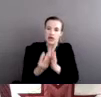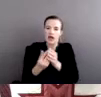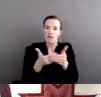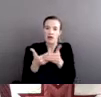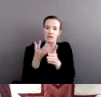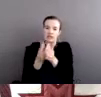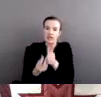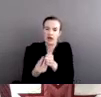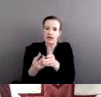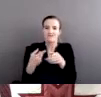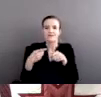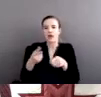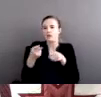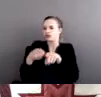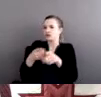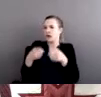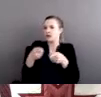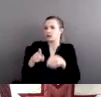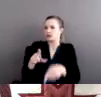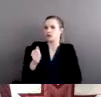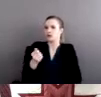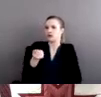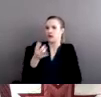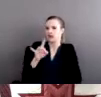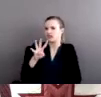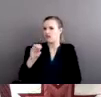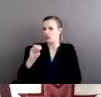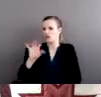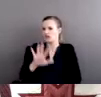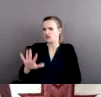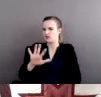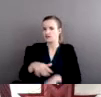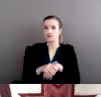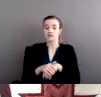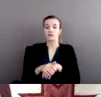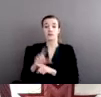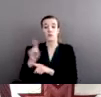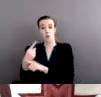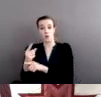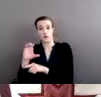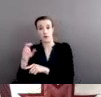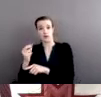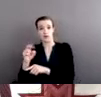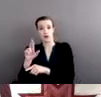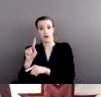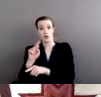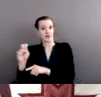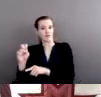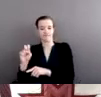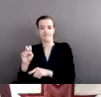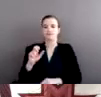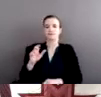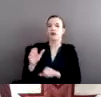Nation. It was many different nations, including my own, the Muscogee Creek people. We call